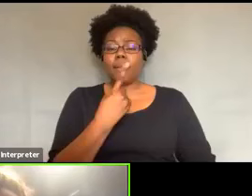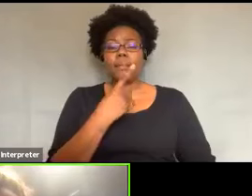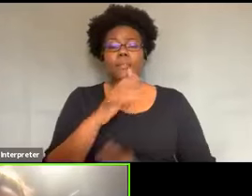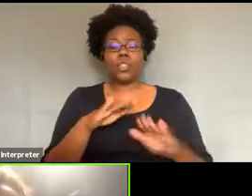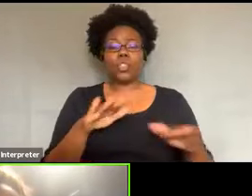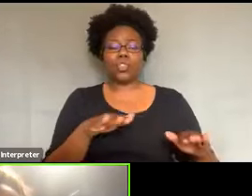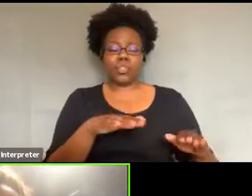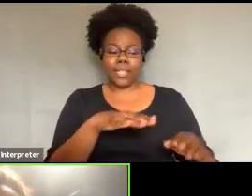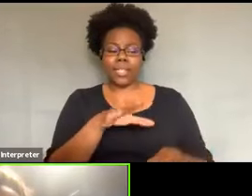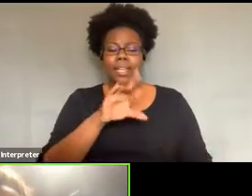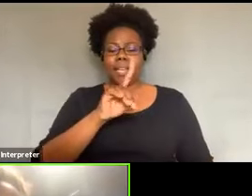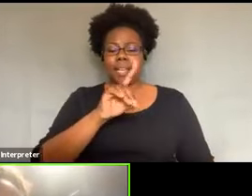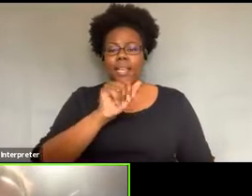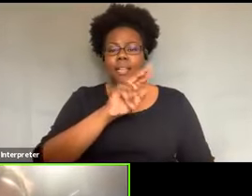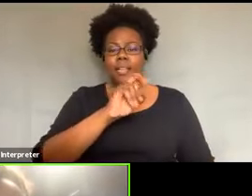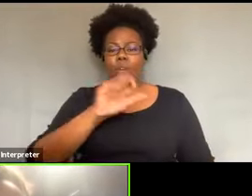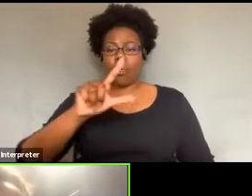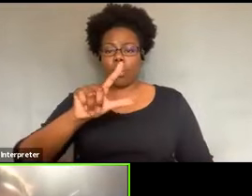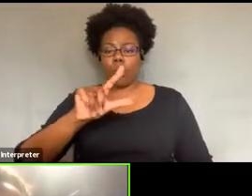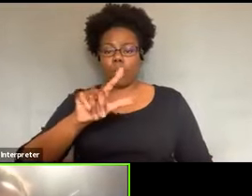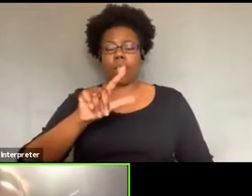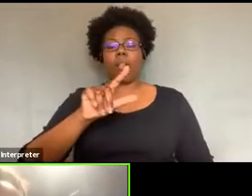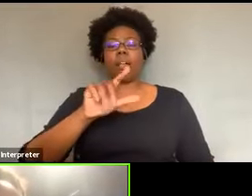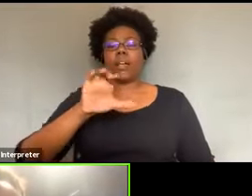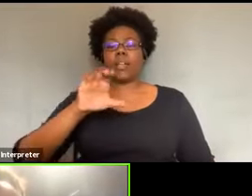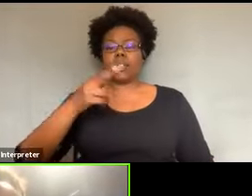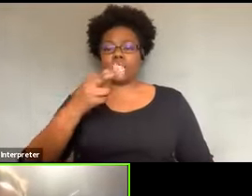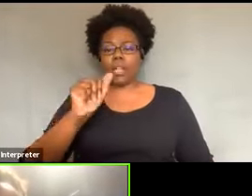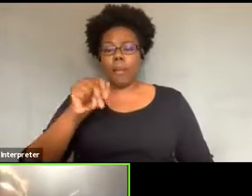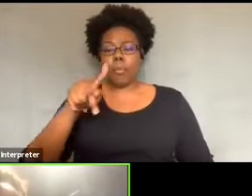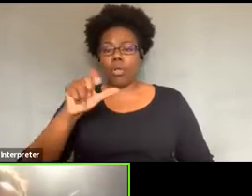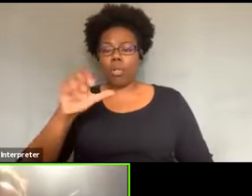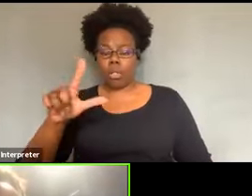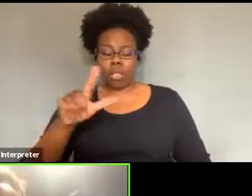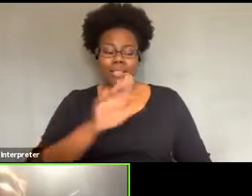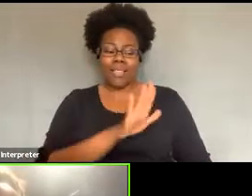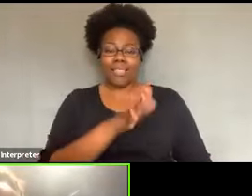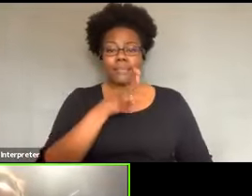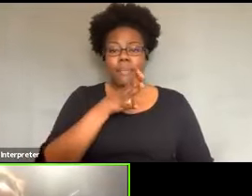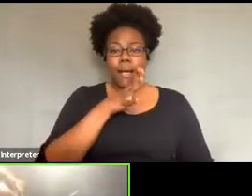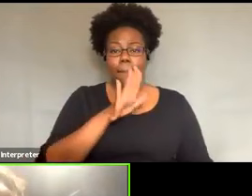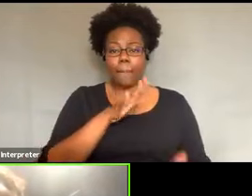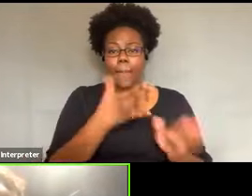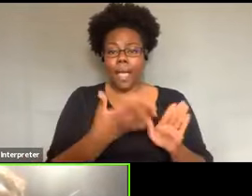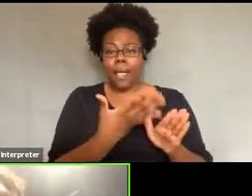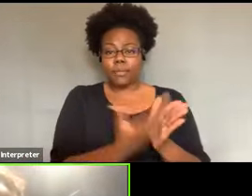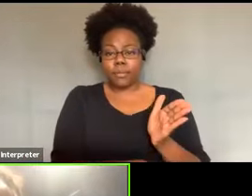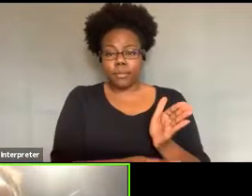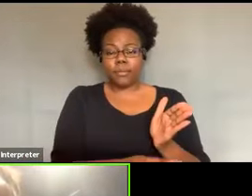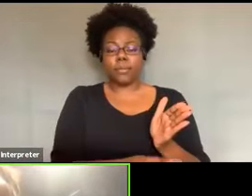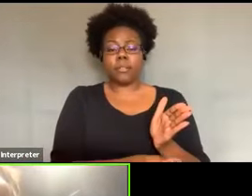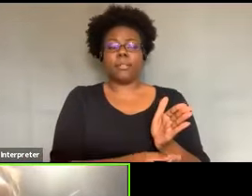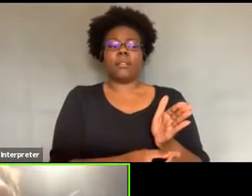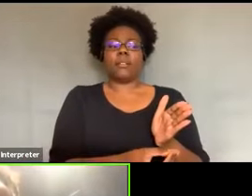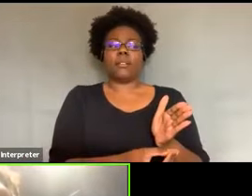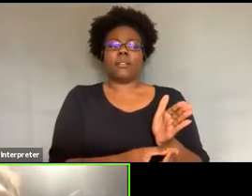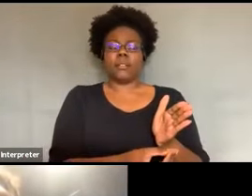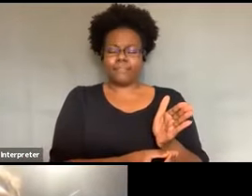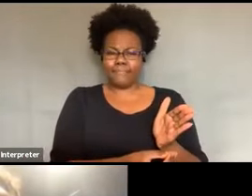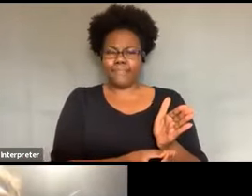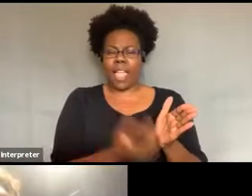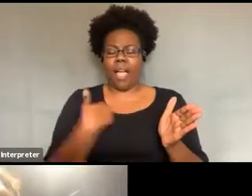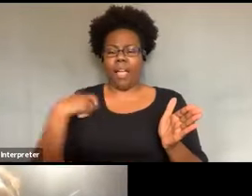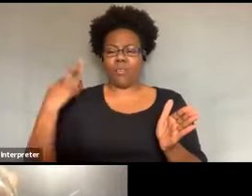that when we lost, uh, Joyce Chapel, and I realized that a mother had allowed me to take her child